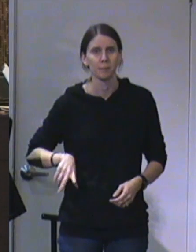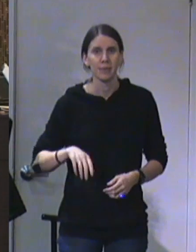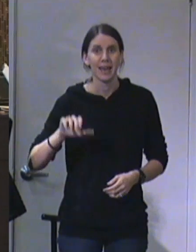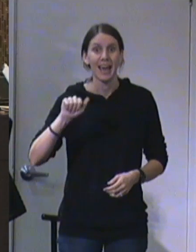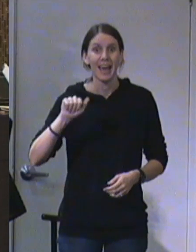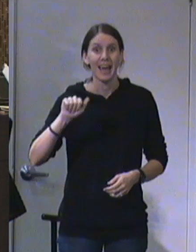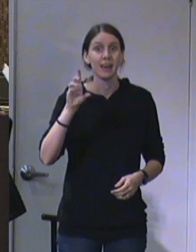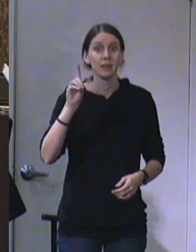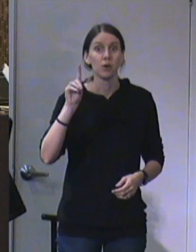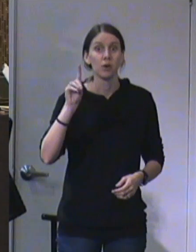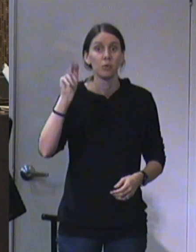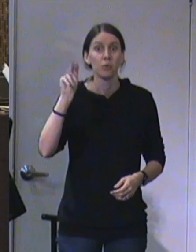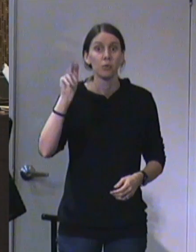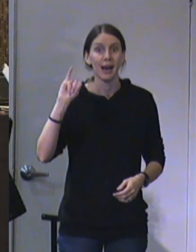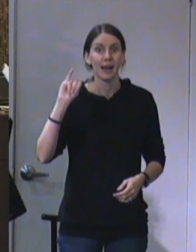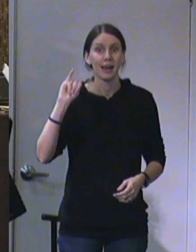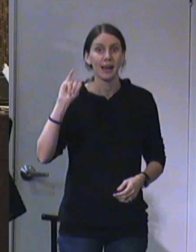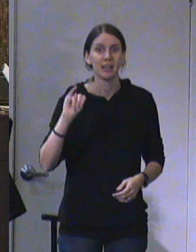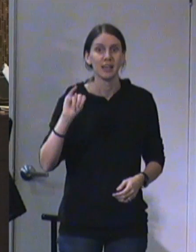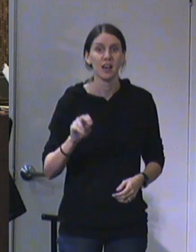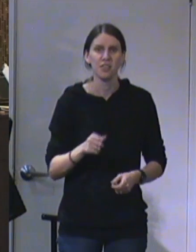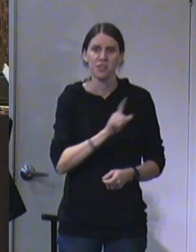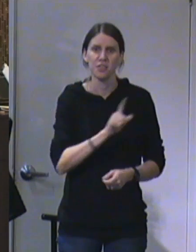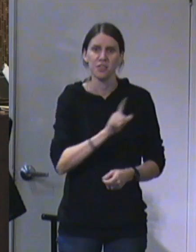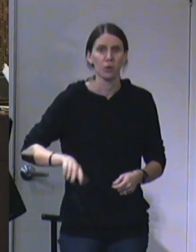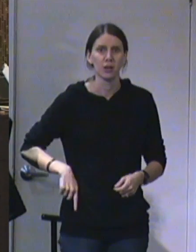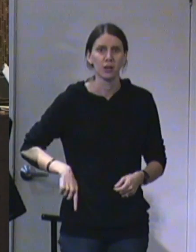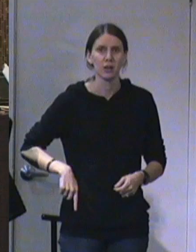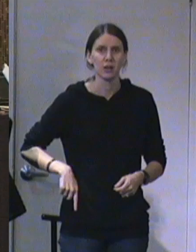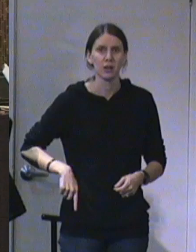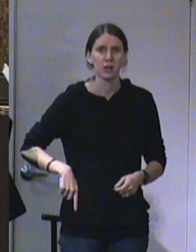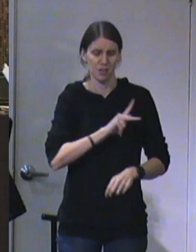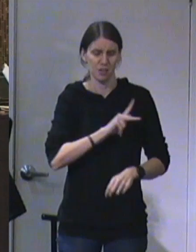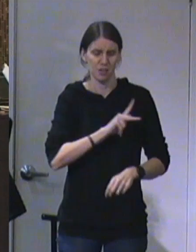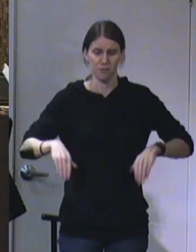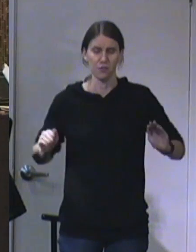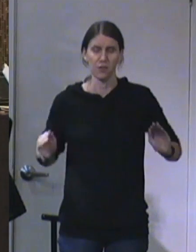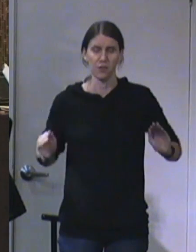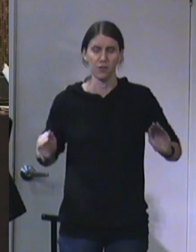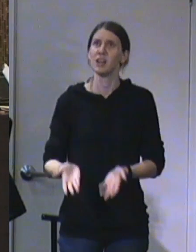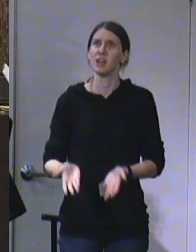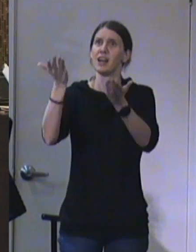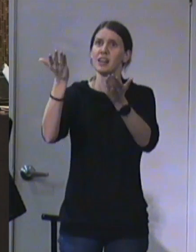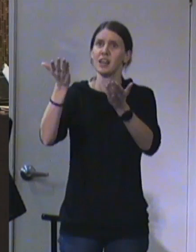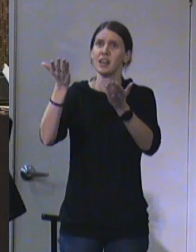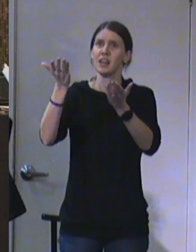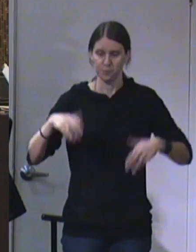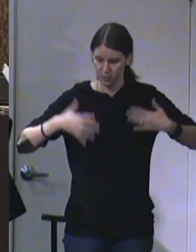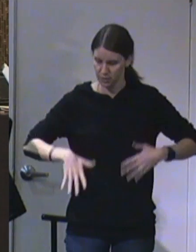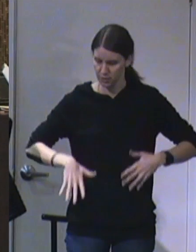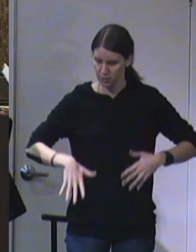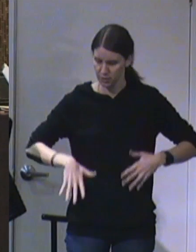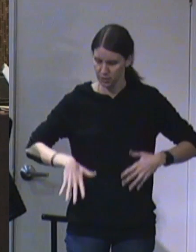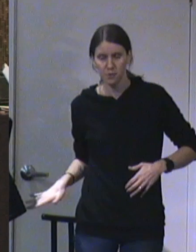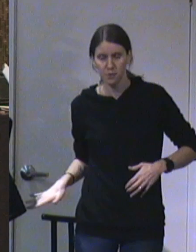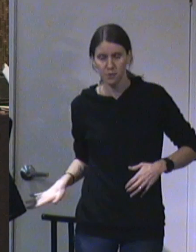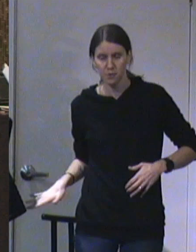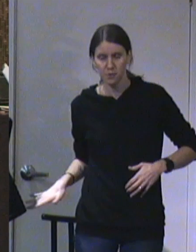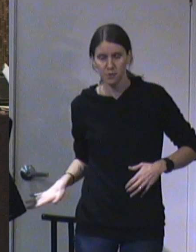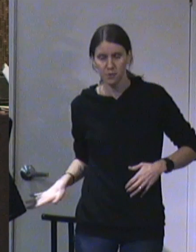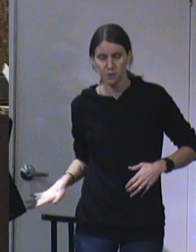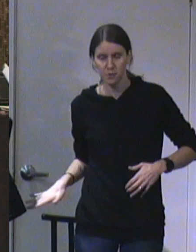Adonai, the sovereign Lord, sitting upon a throne, high and lifted up, and his train filled the temple.